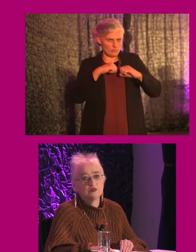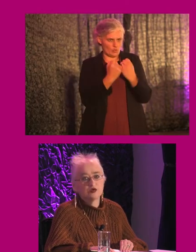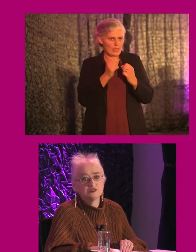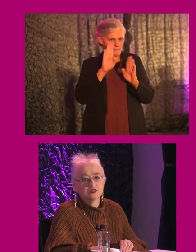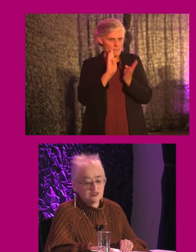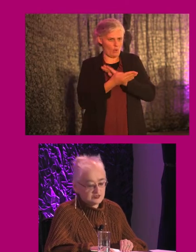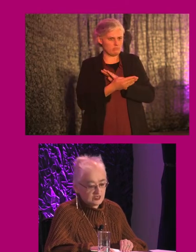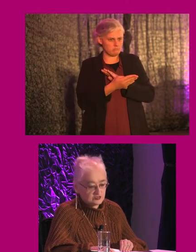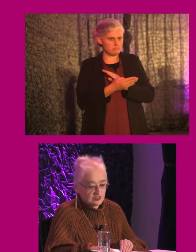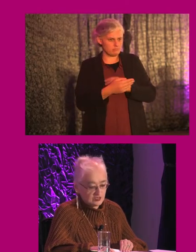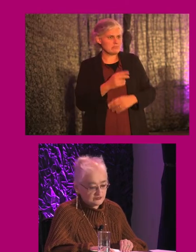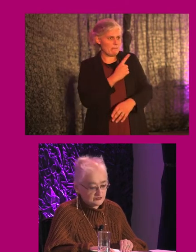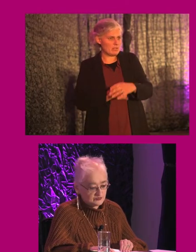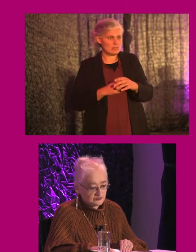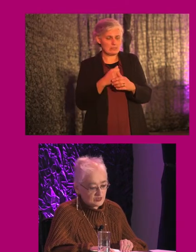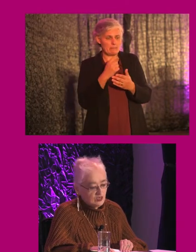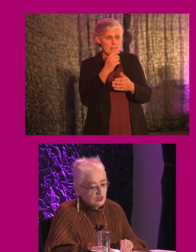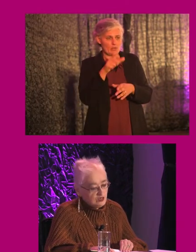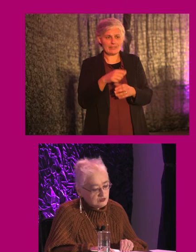a disabled person at any stage in their life.